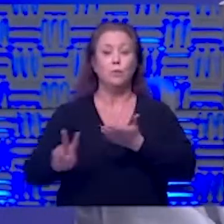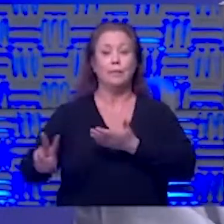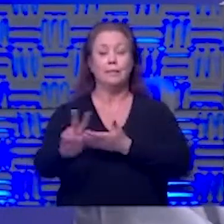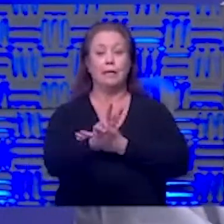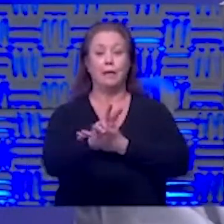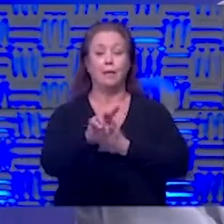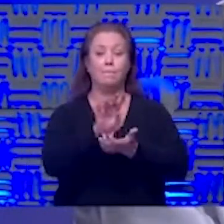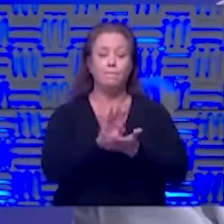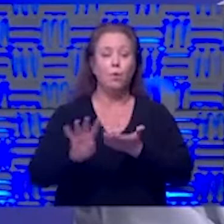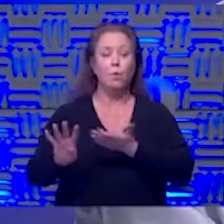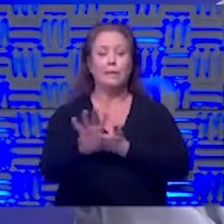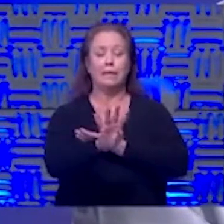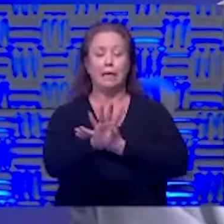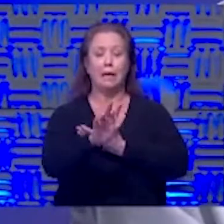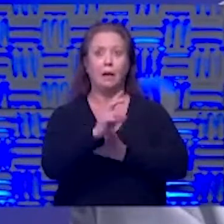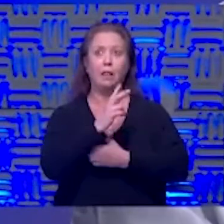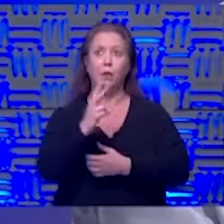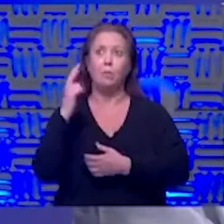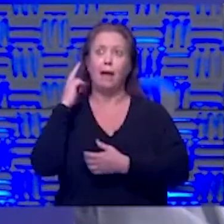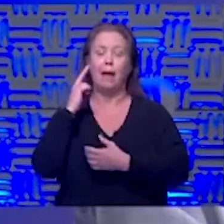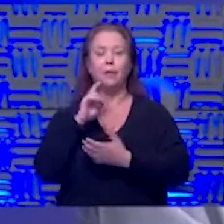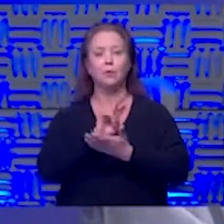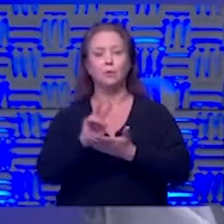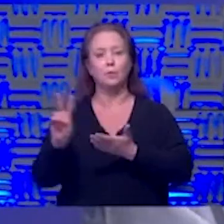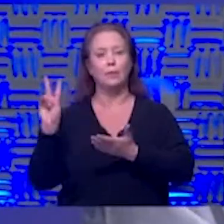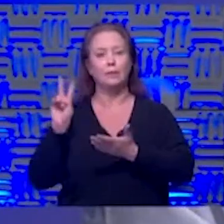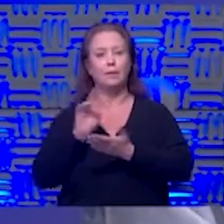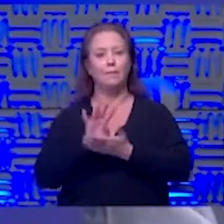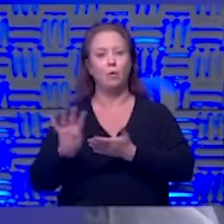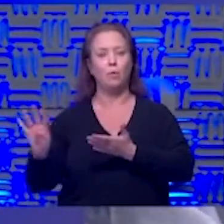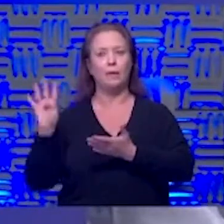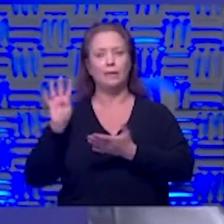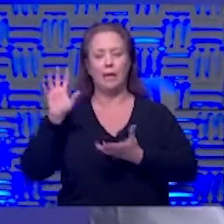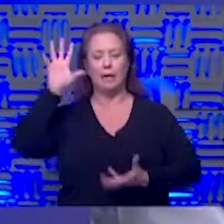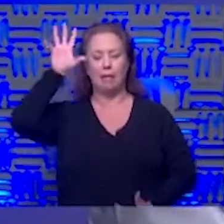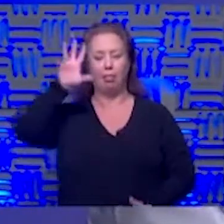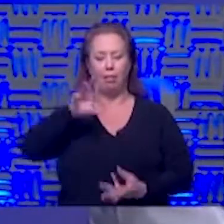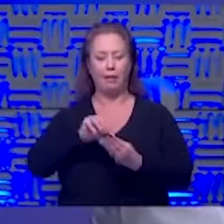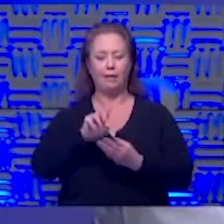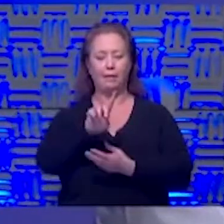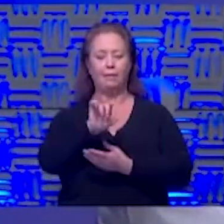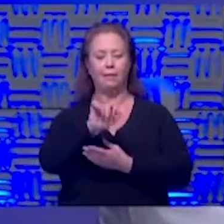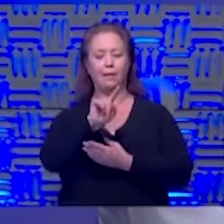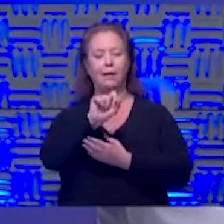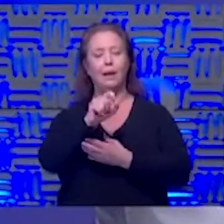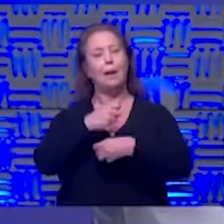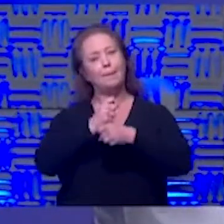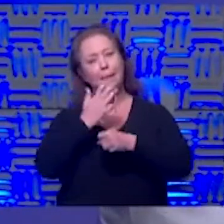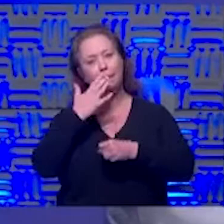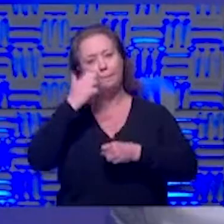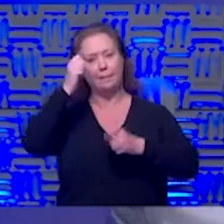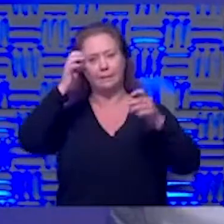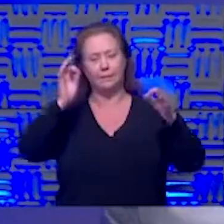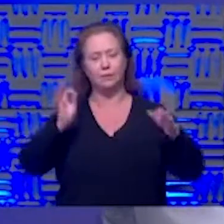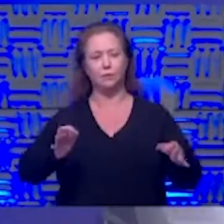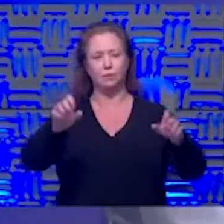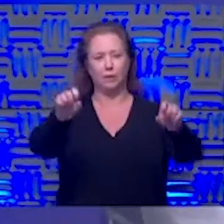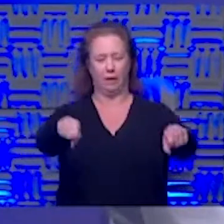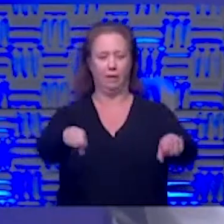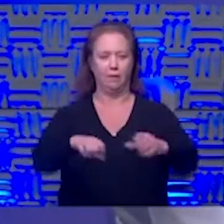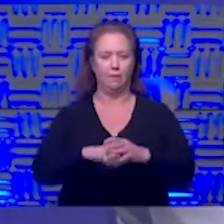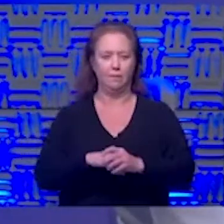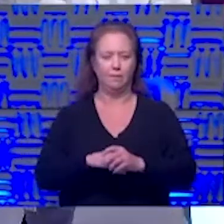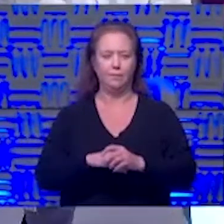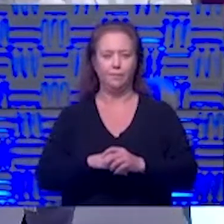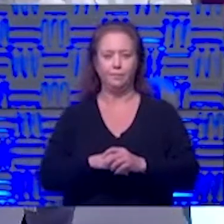four weeks ahead look back two weeks four weeks really assimilate all that data and really try to make the best decisions that we can make in that point in